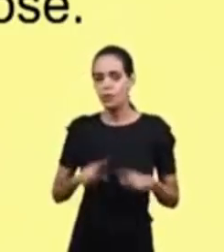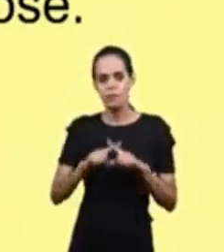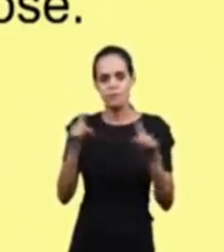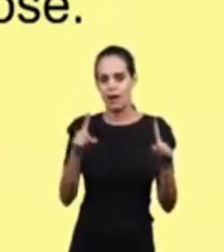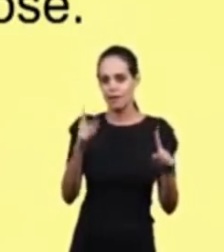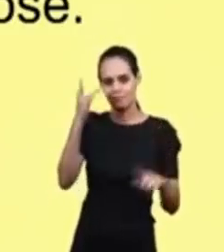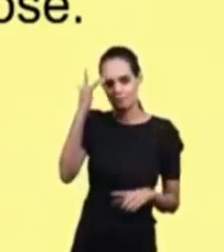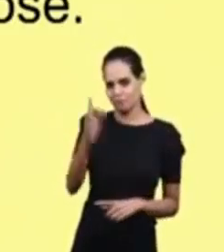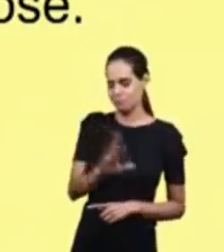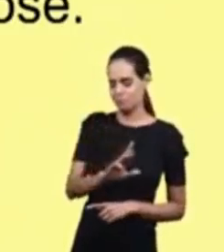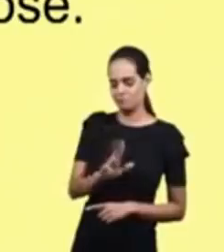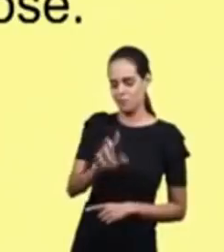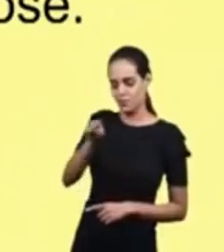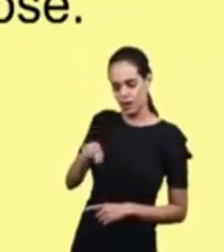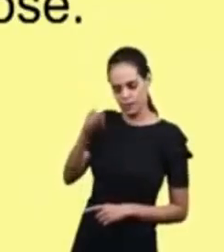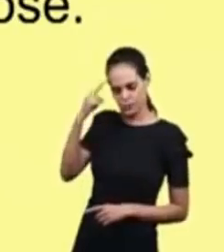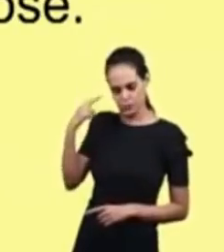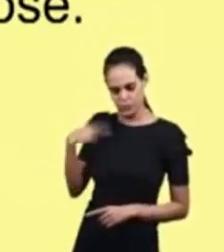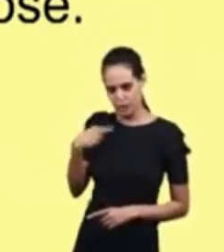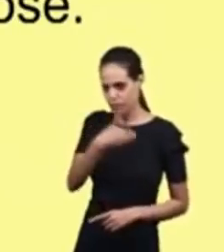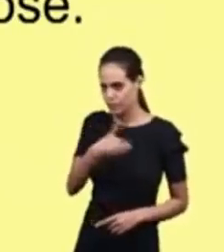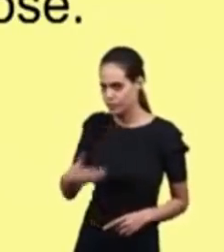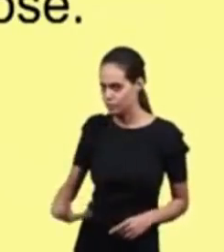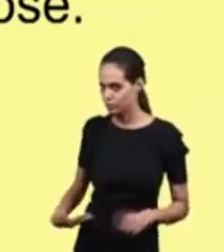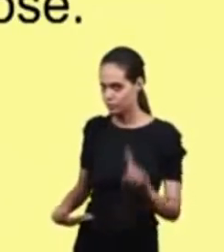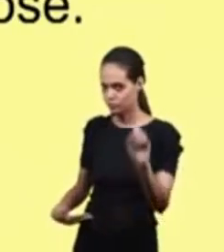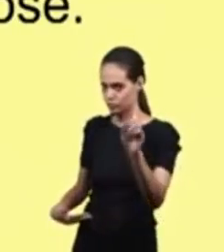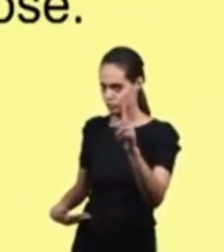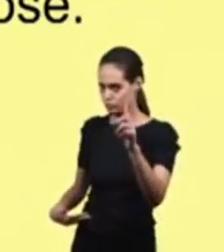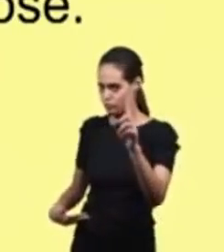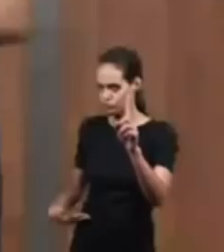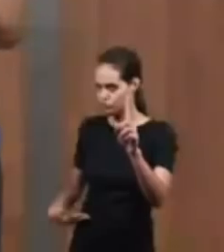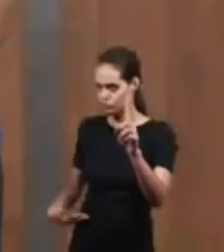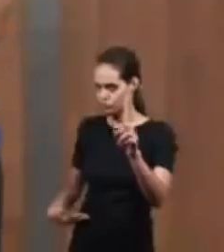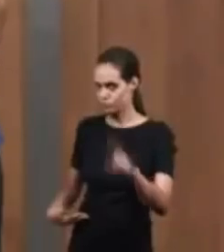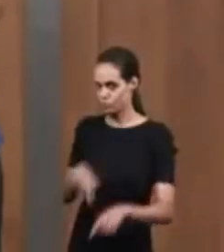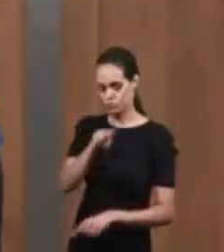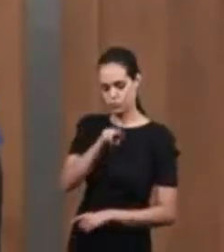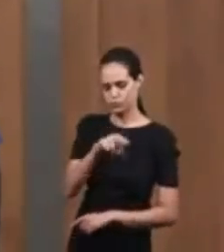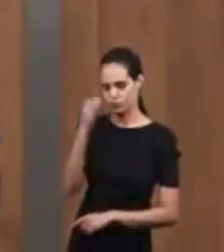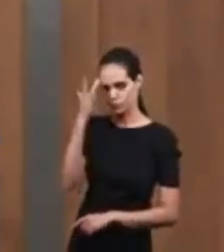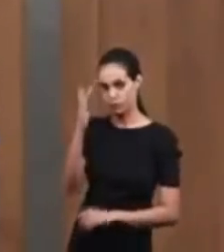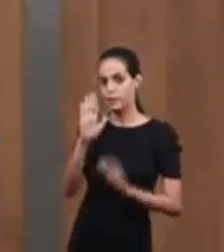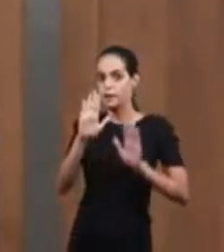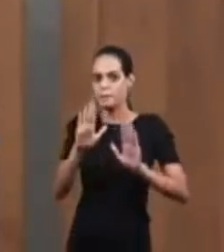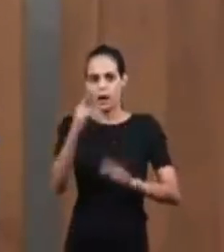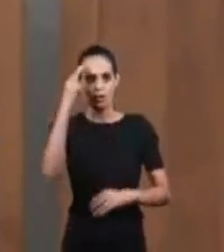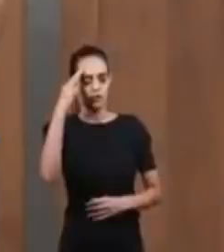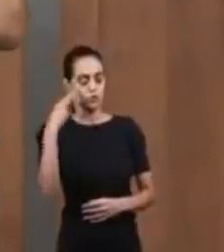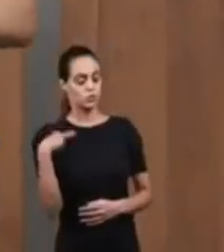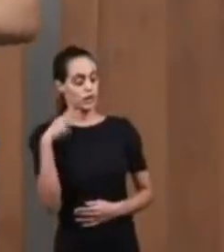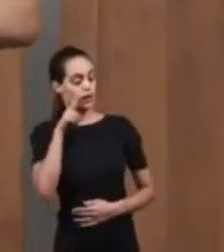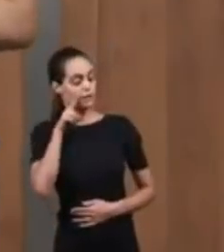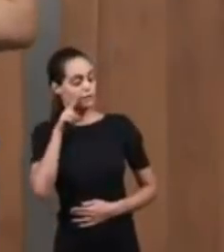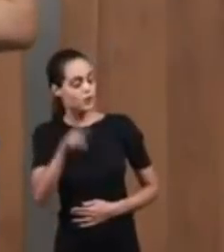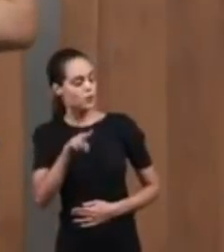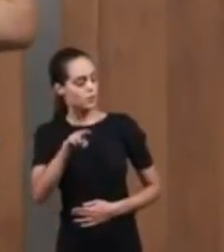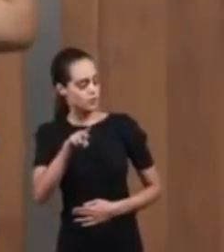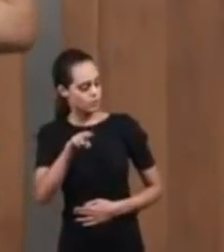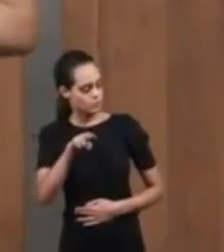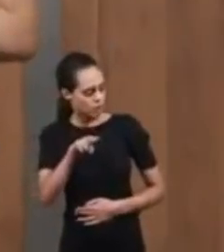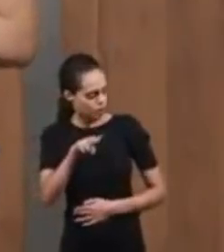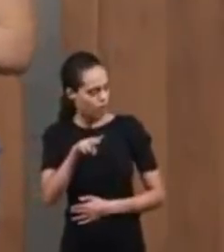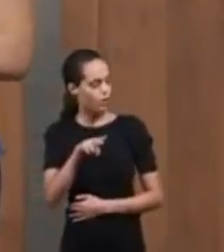That it was Joseph Who was the governor But Joseph When he saw his brothers He immediately recognized them